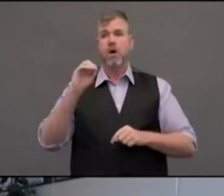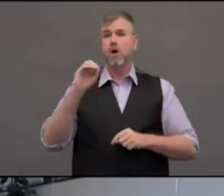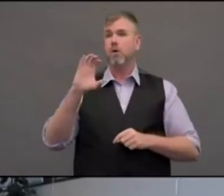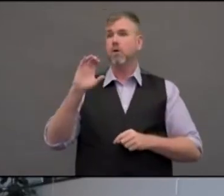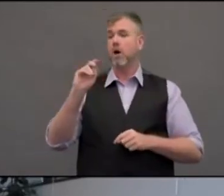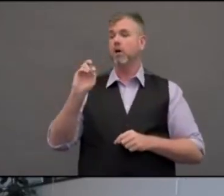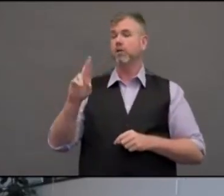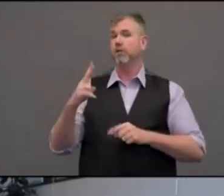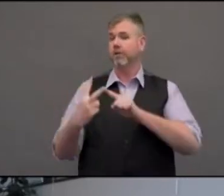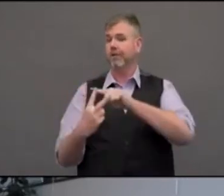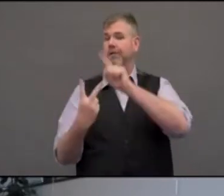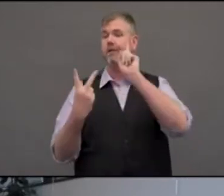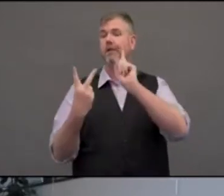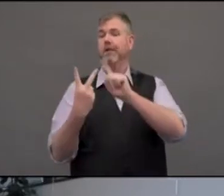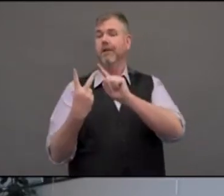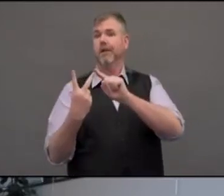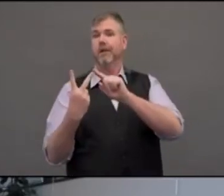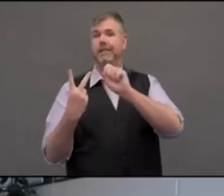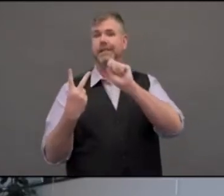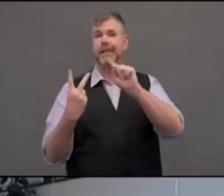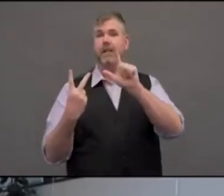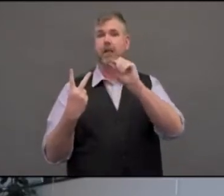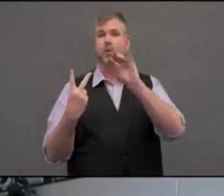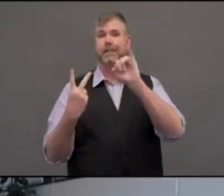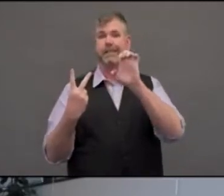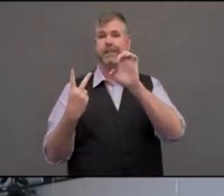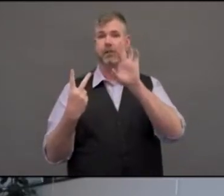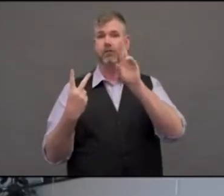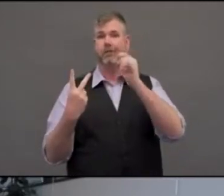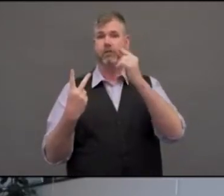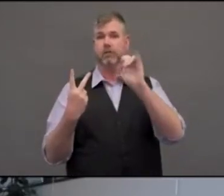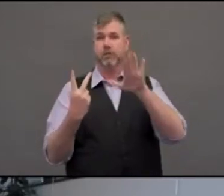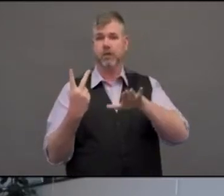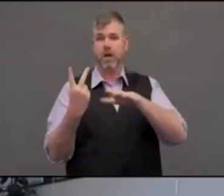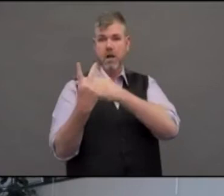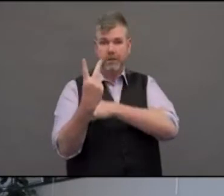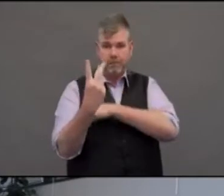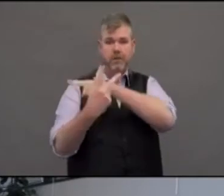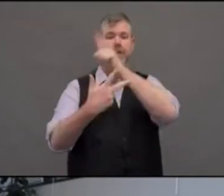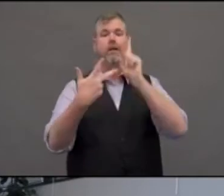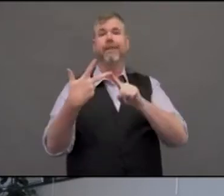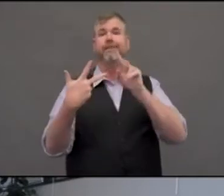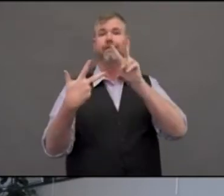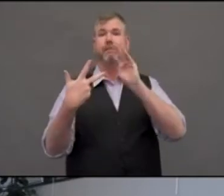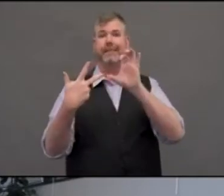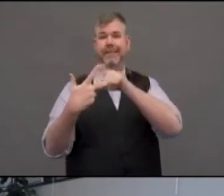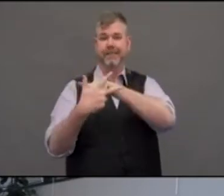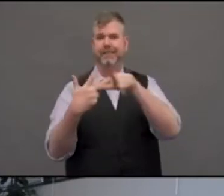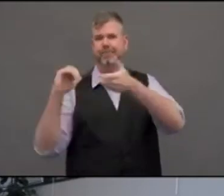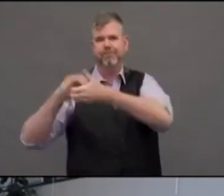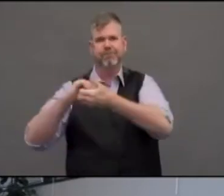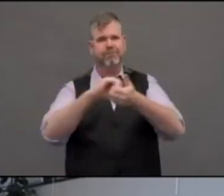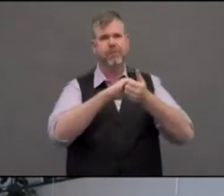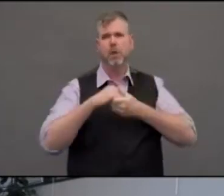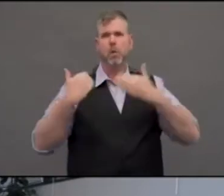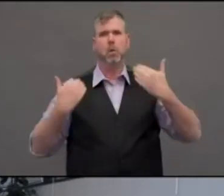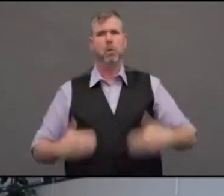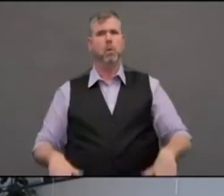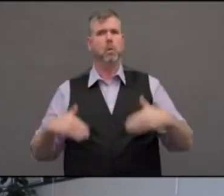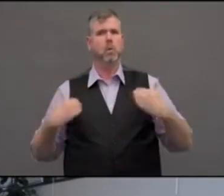What makes having a strong public health care system an important tool in helping this community respond to COVID-19?